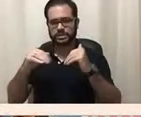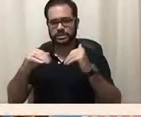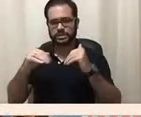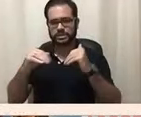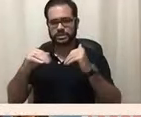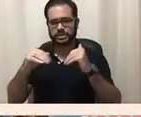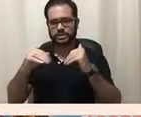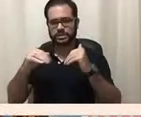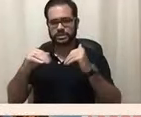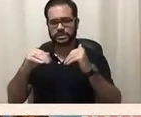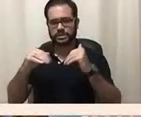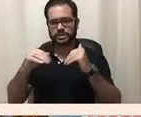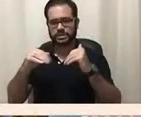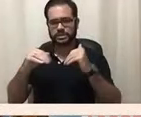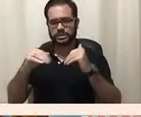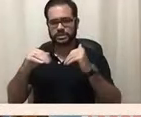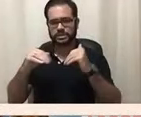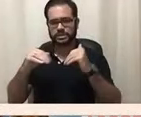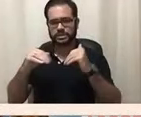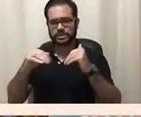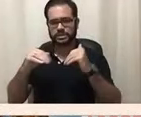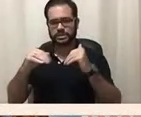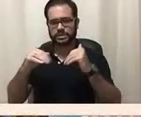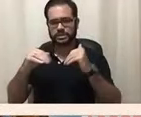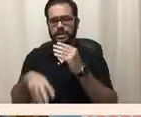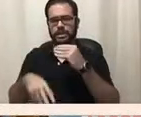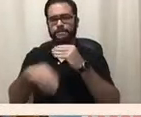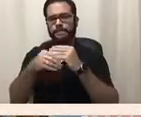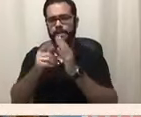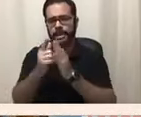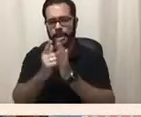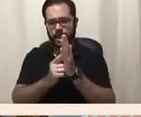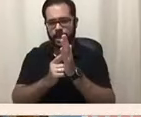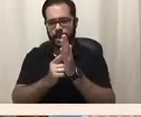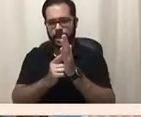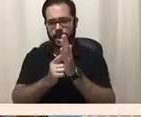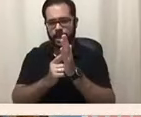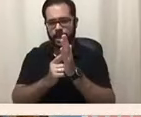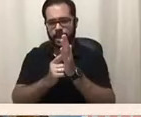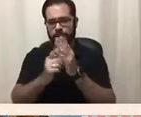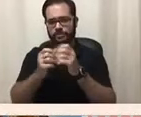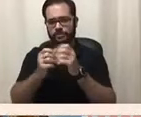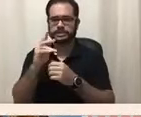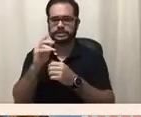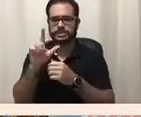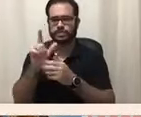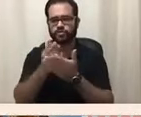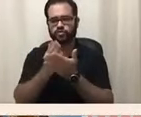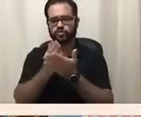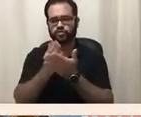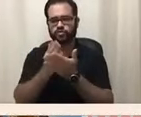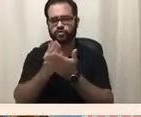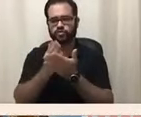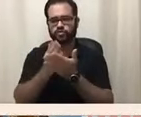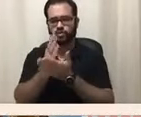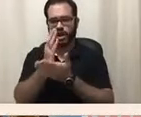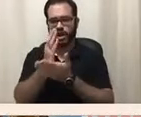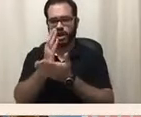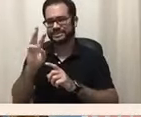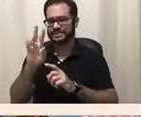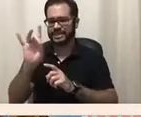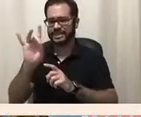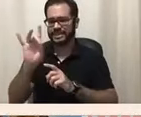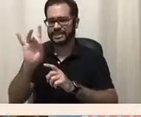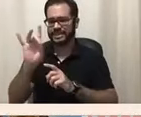on the Civil Rights Act of 1968 to require that a certain number of accessible housing units that will be